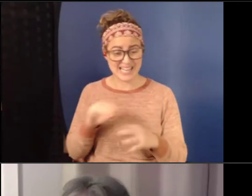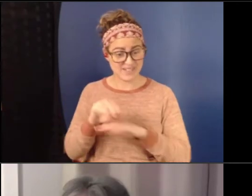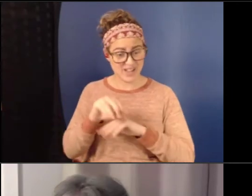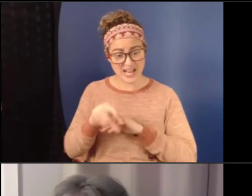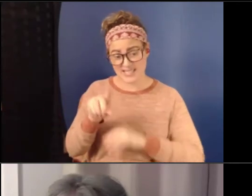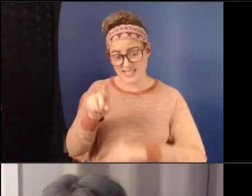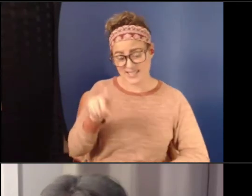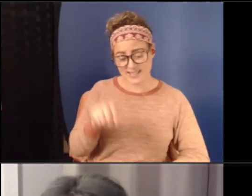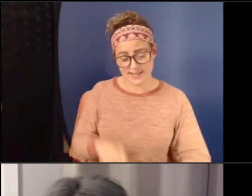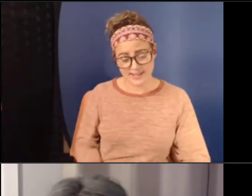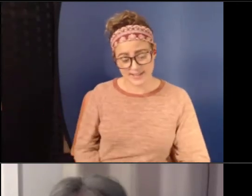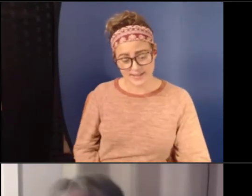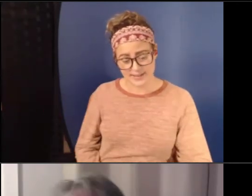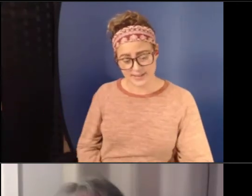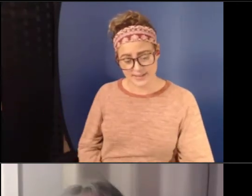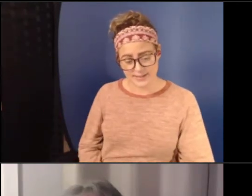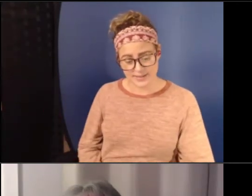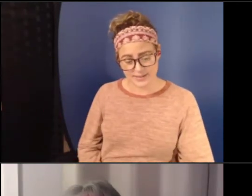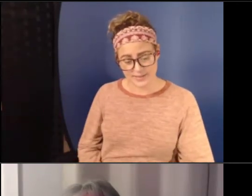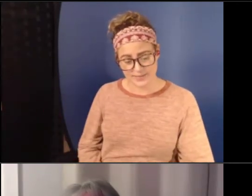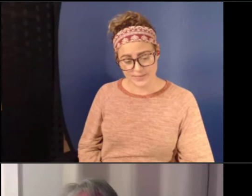I'll speak to this.